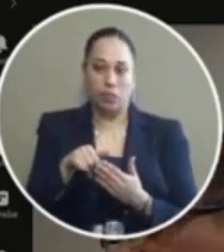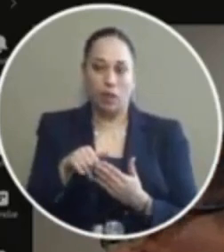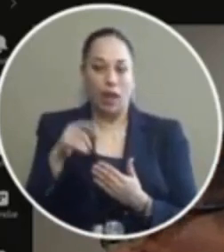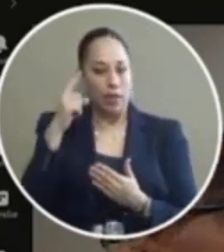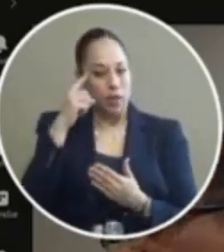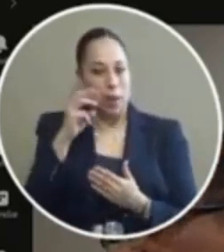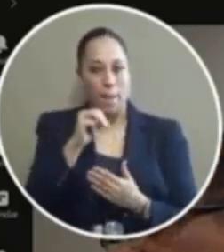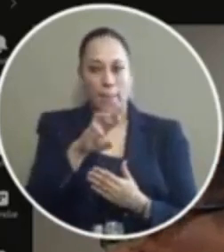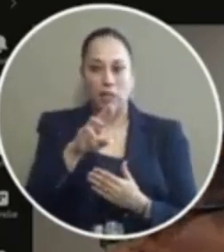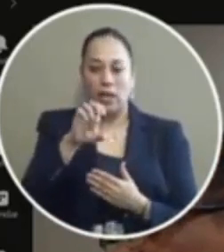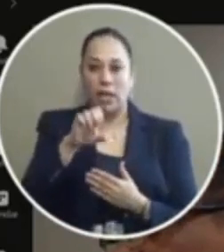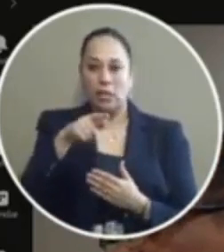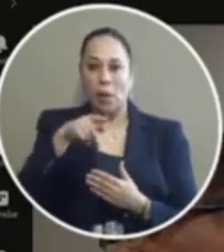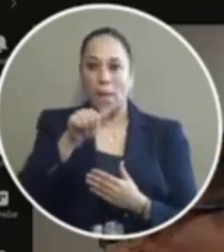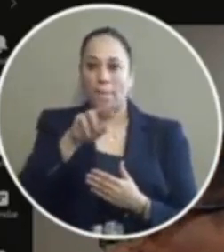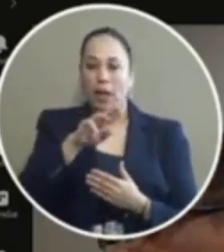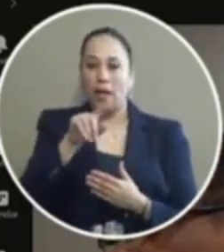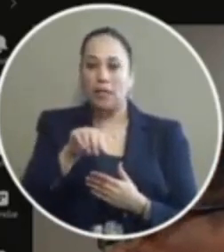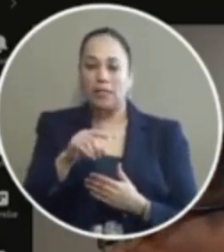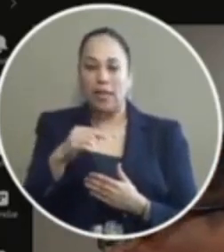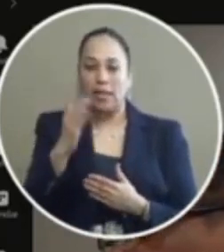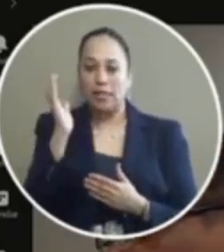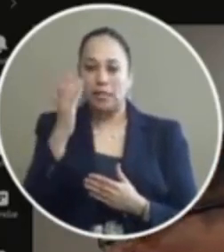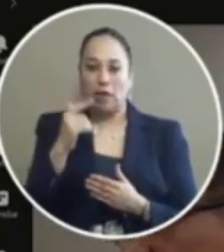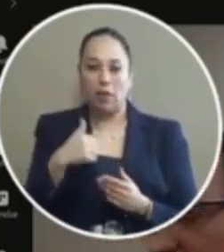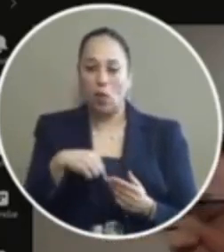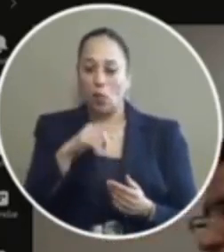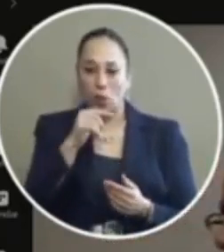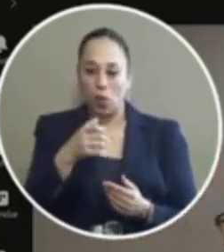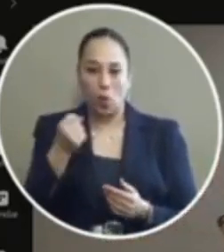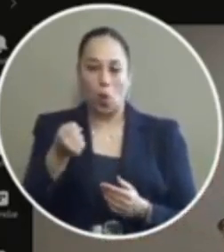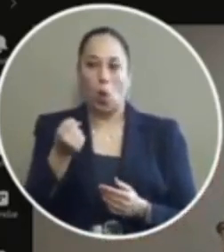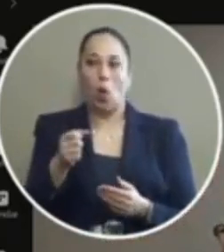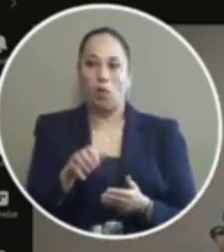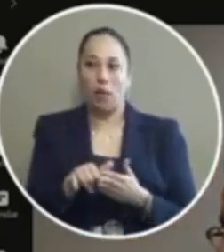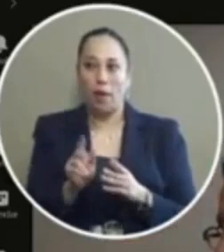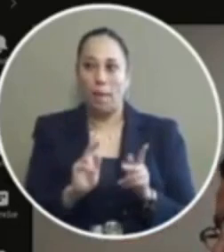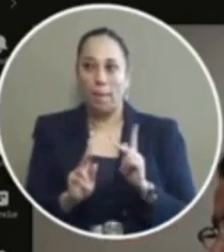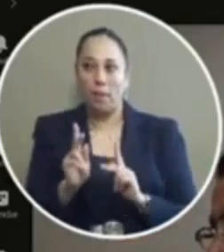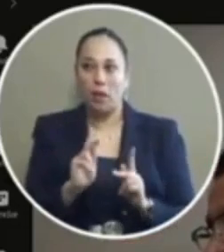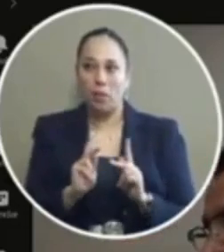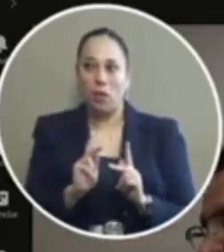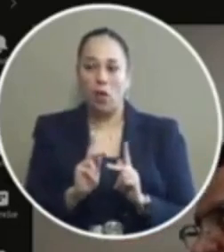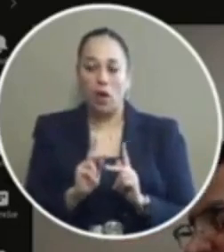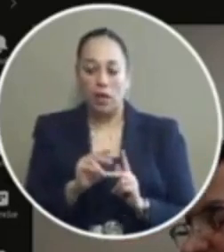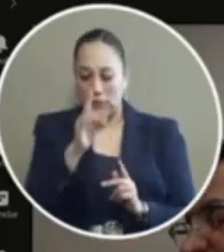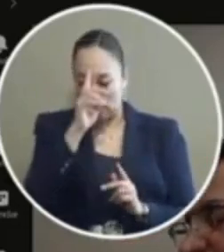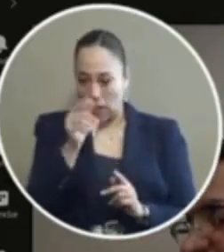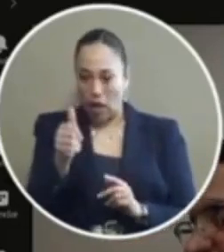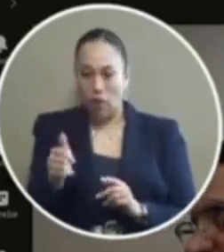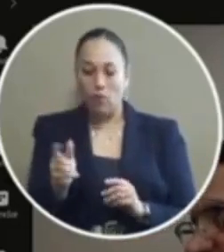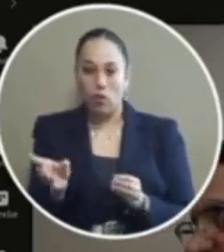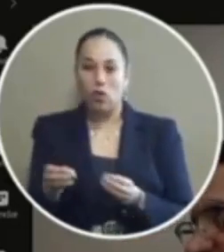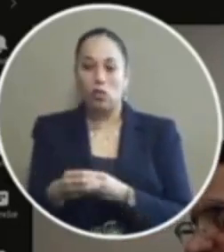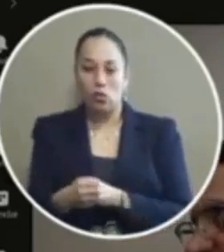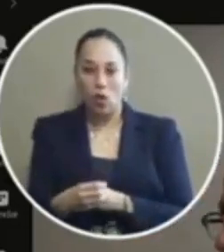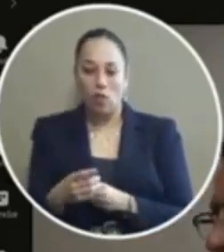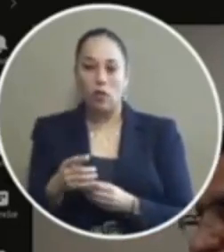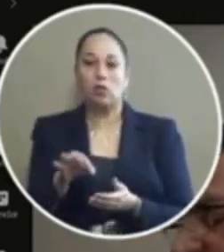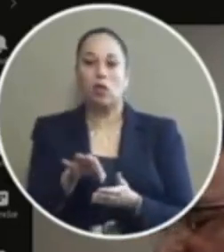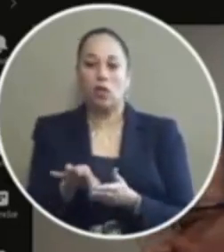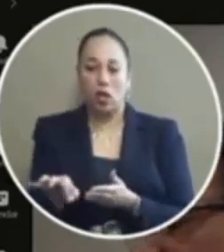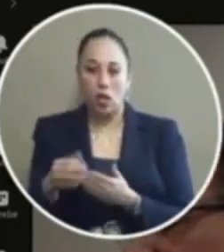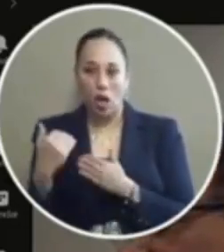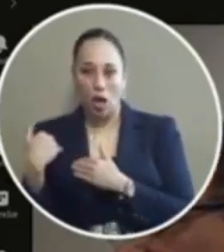Mr. Esparza wants to make it seem like we don't want to hold certain people accountable it's up to his office how people will be held accountable